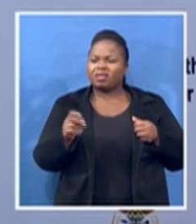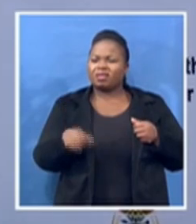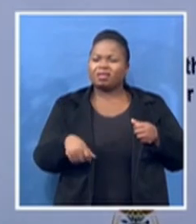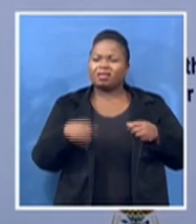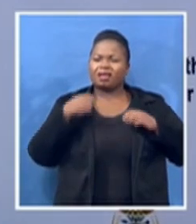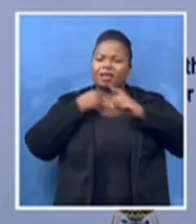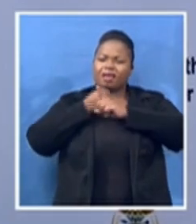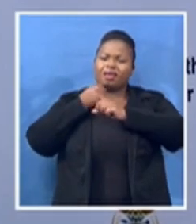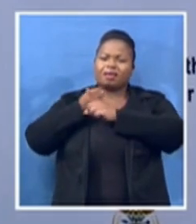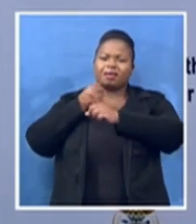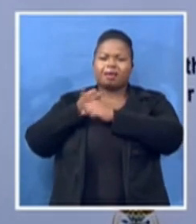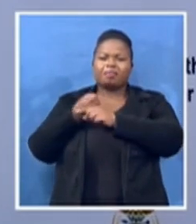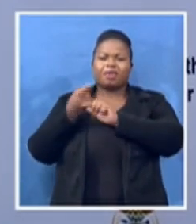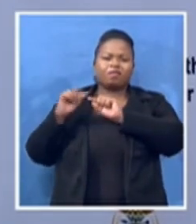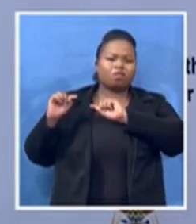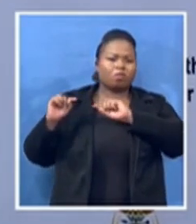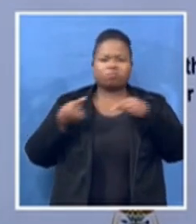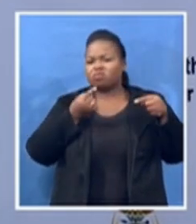resolved